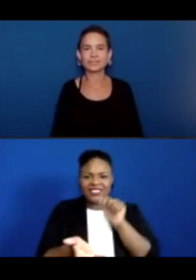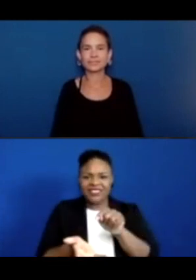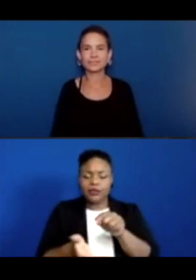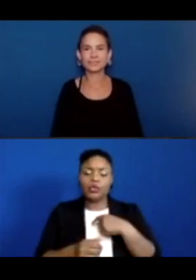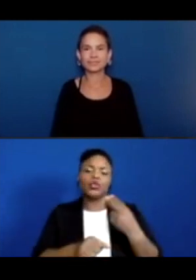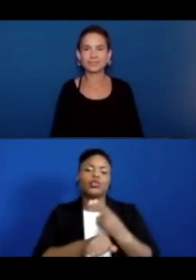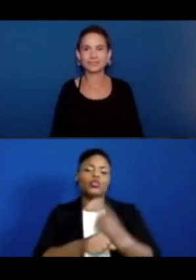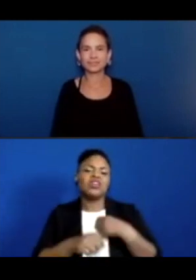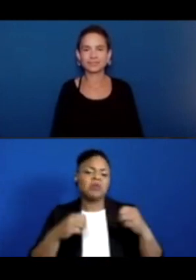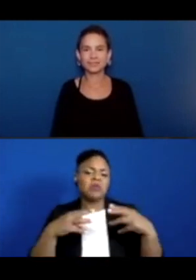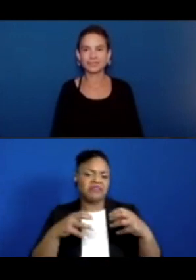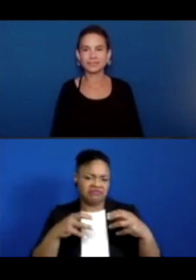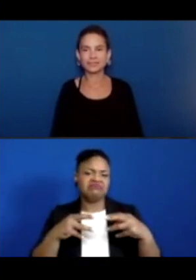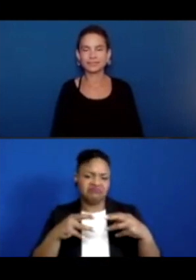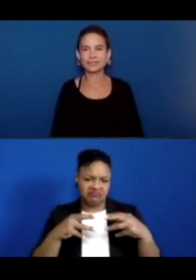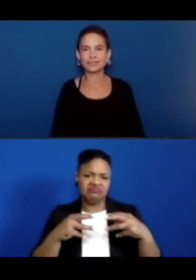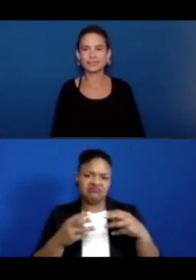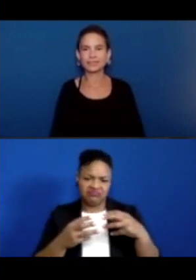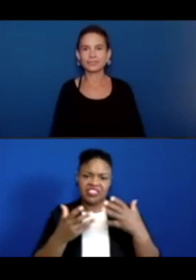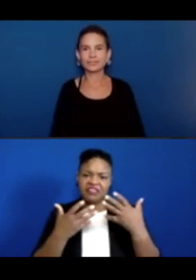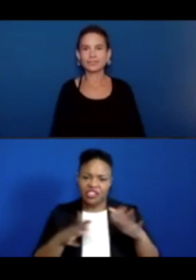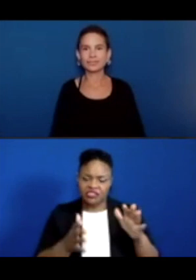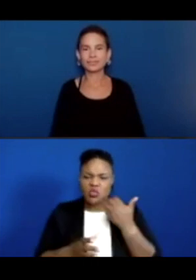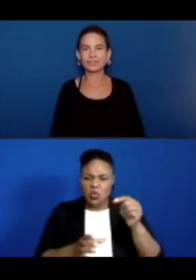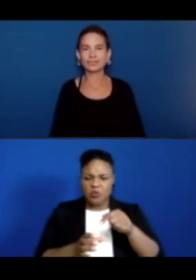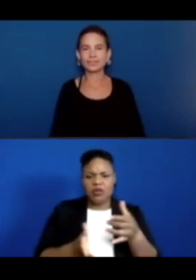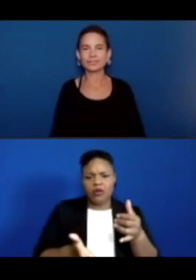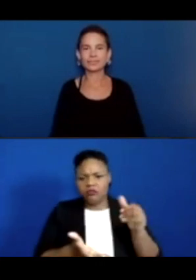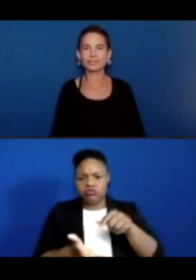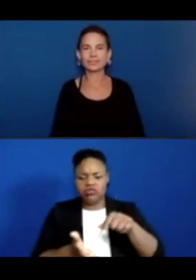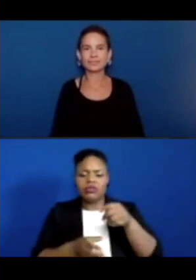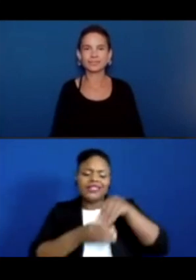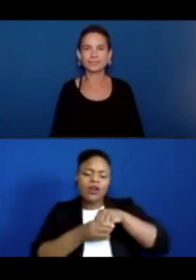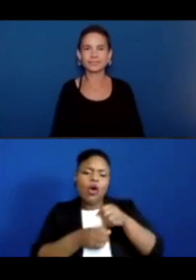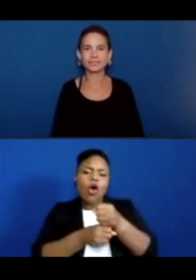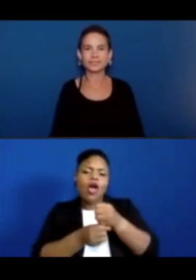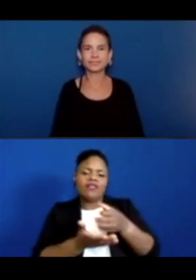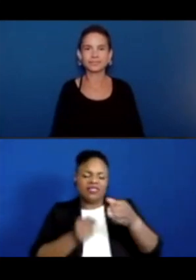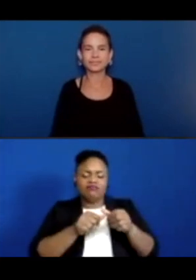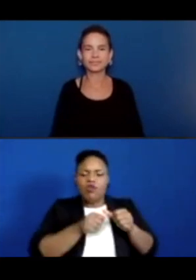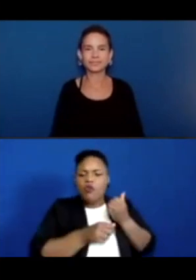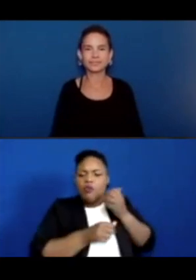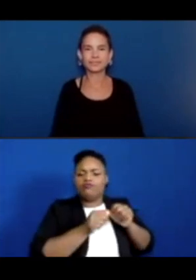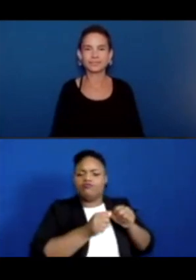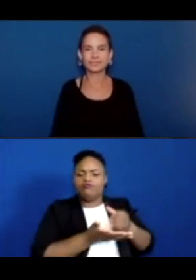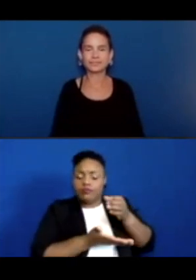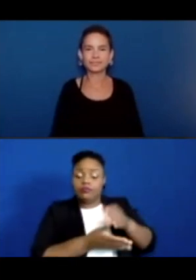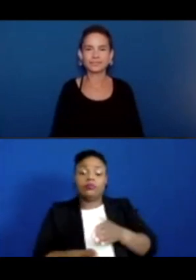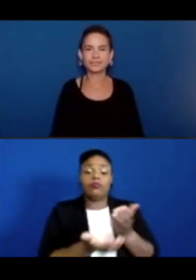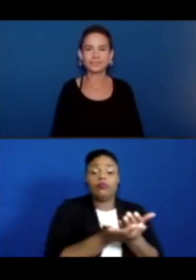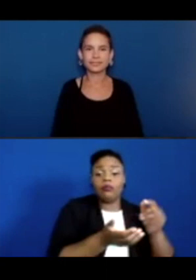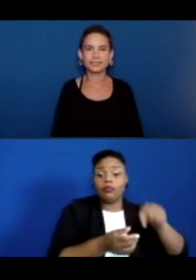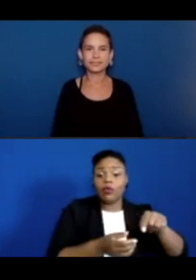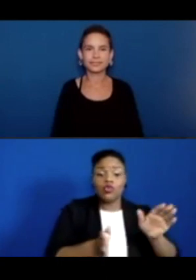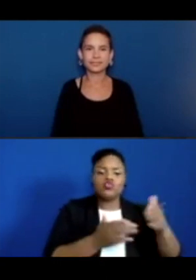in the microwave, and then I put it in this kind of coffee from, coffee mug thing, so it can stay warm. And this one will room temperature water, so I'm just